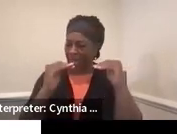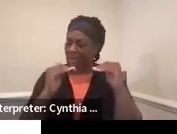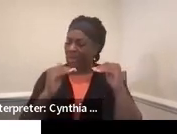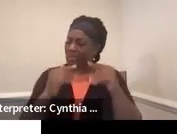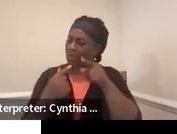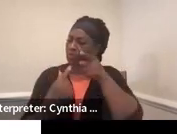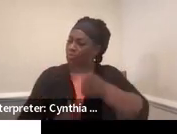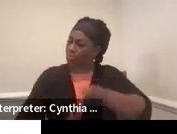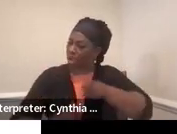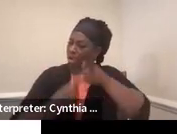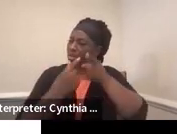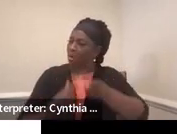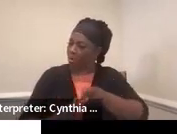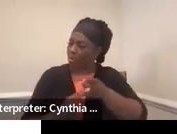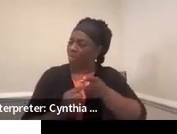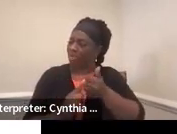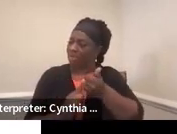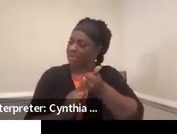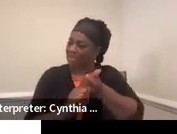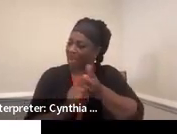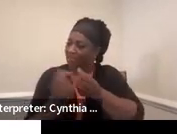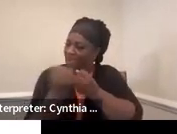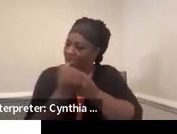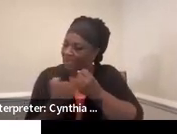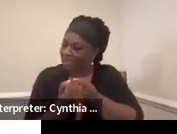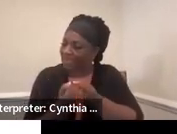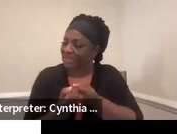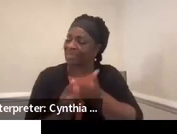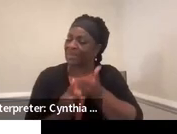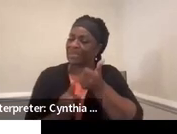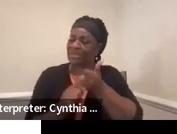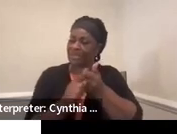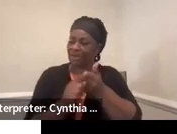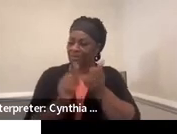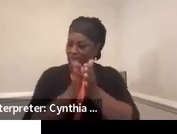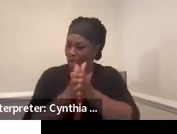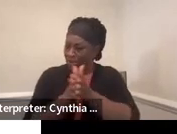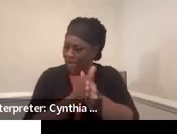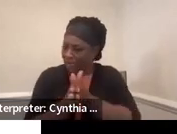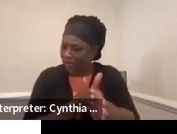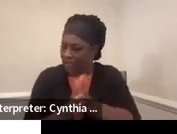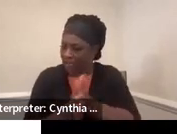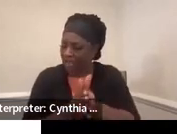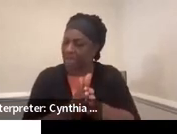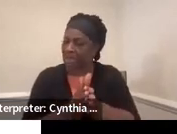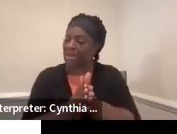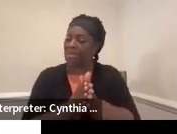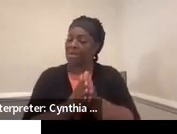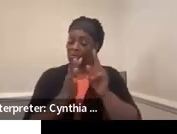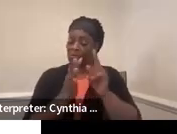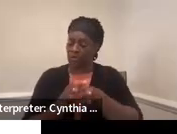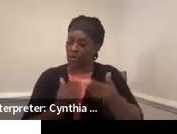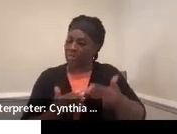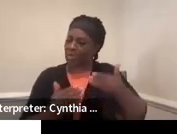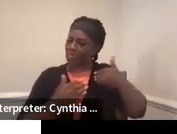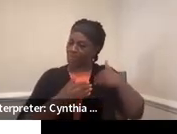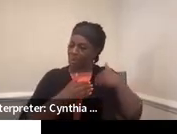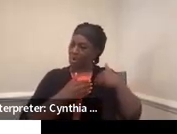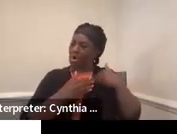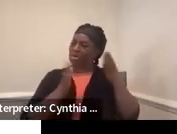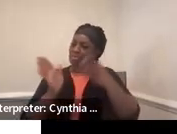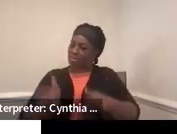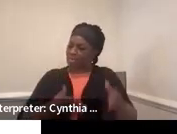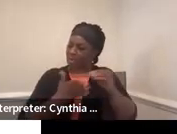and self-determination. But the earlier we start with getting our students ready to participate in the IEP